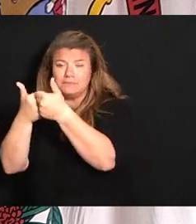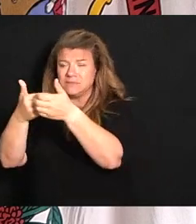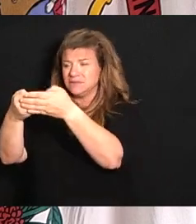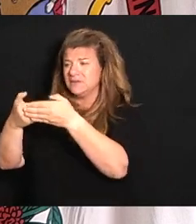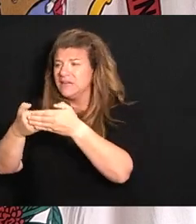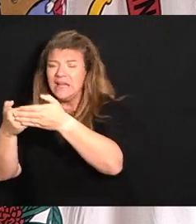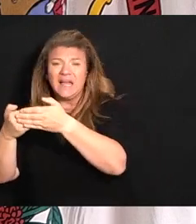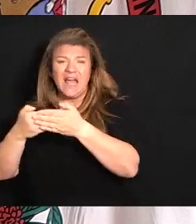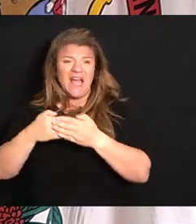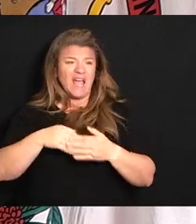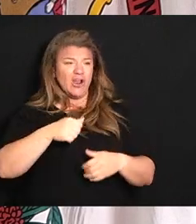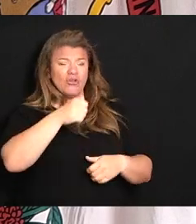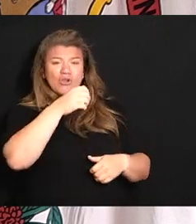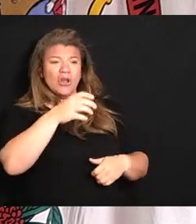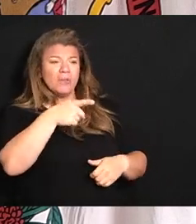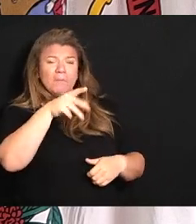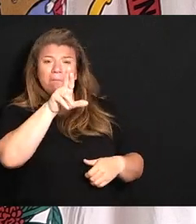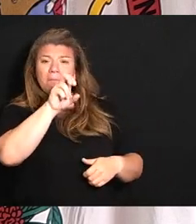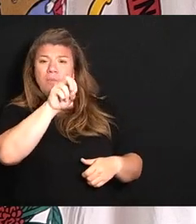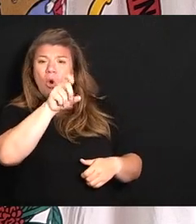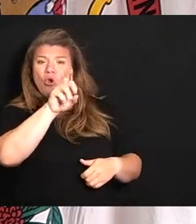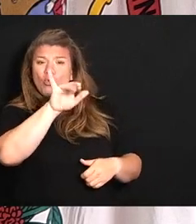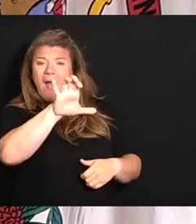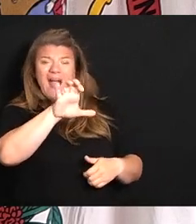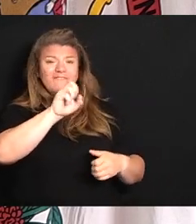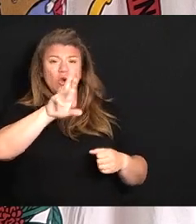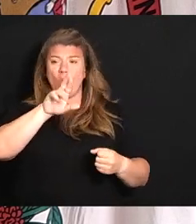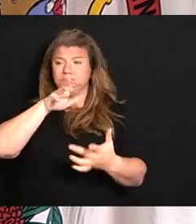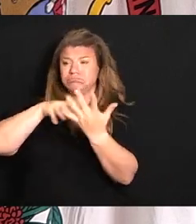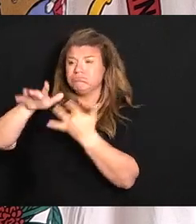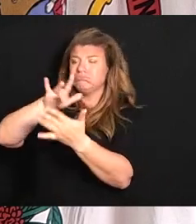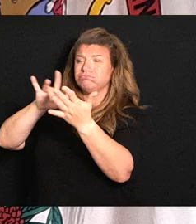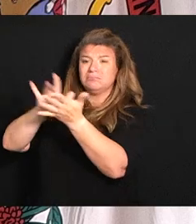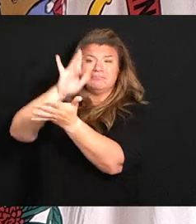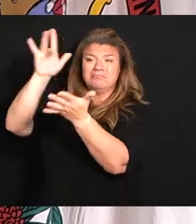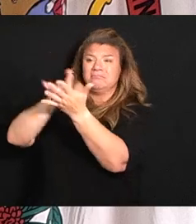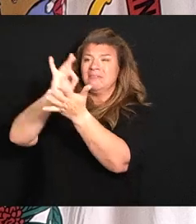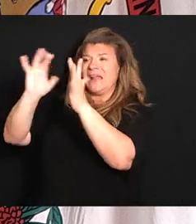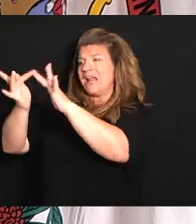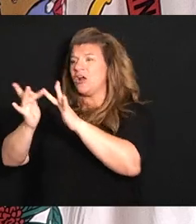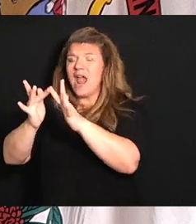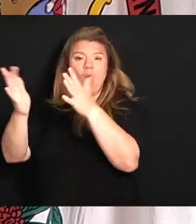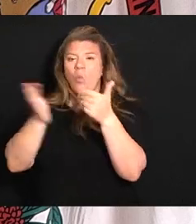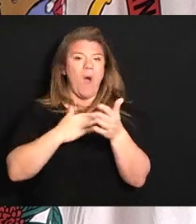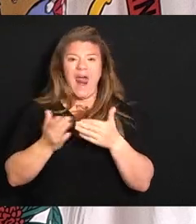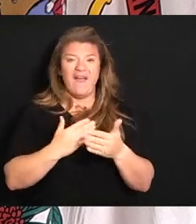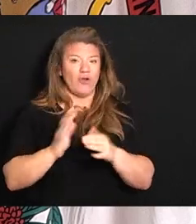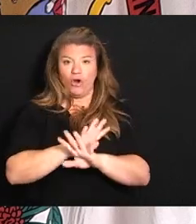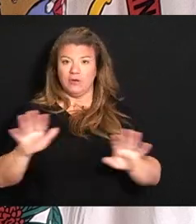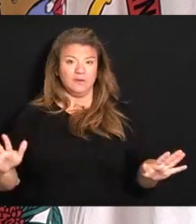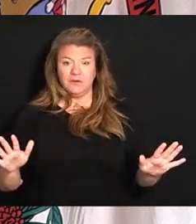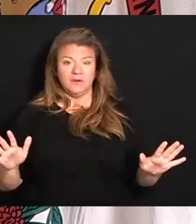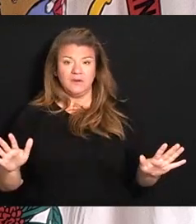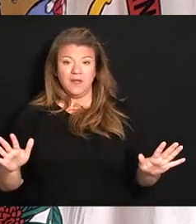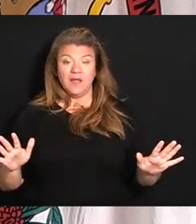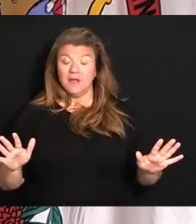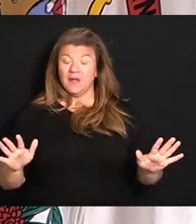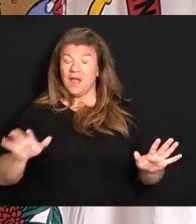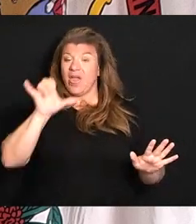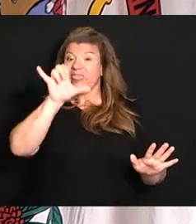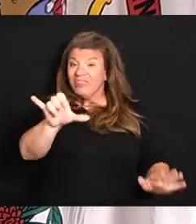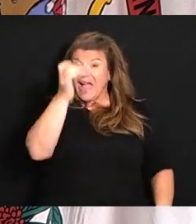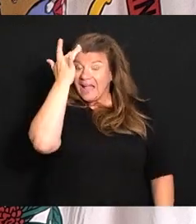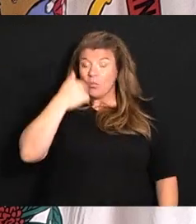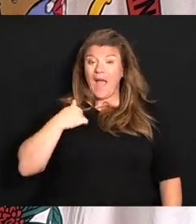pornographic, the social media, no matter what it may be. I mean, that's why I coach